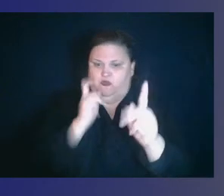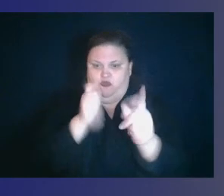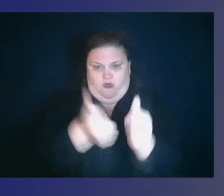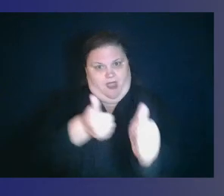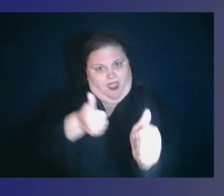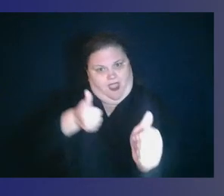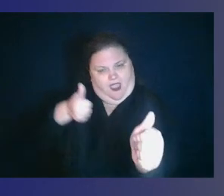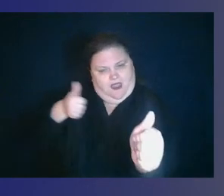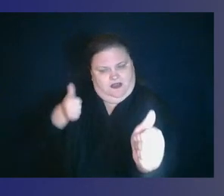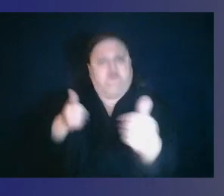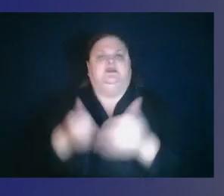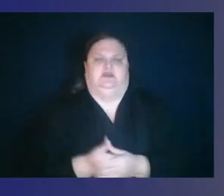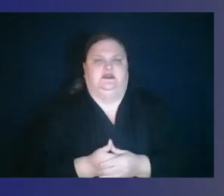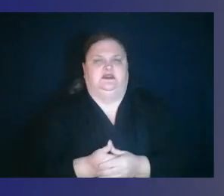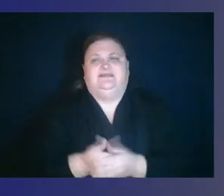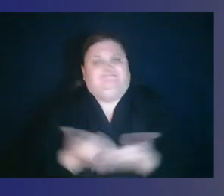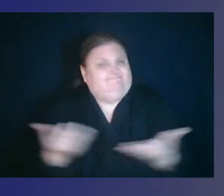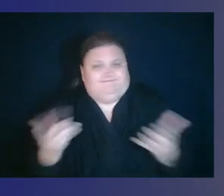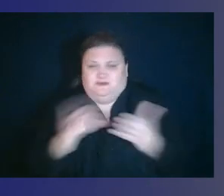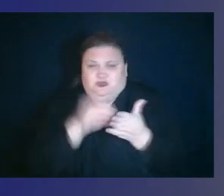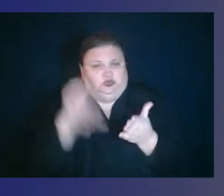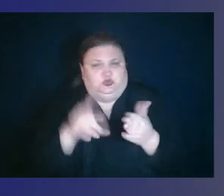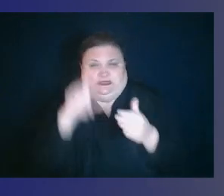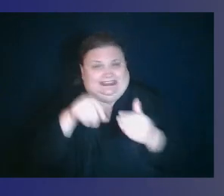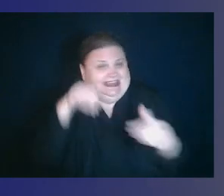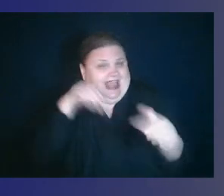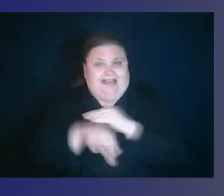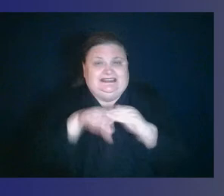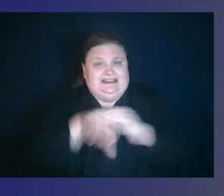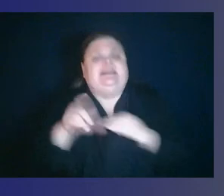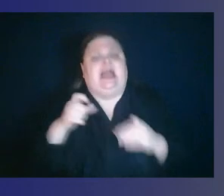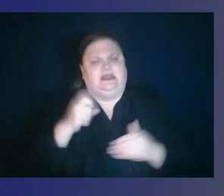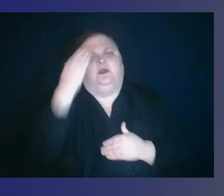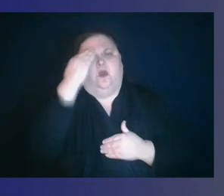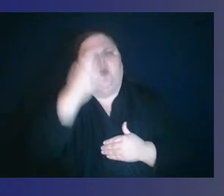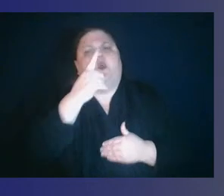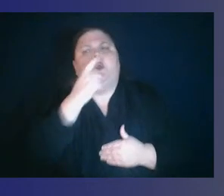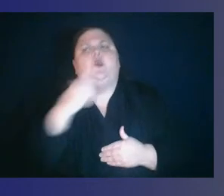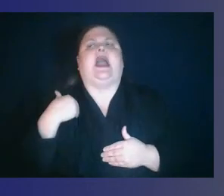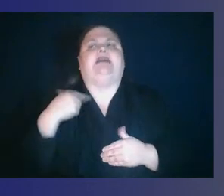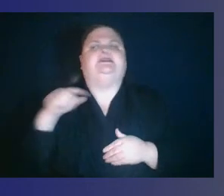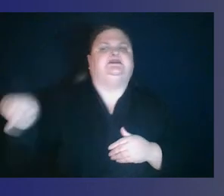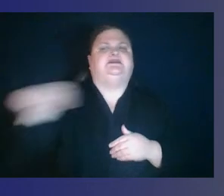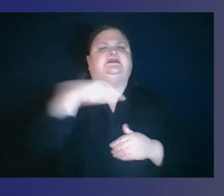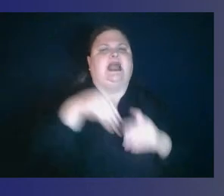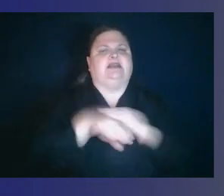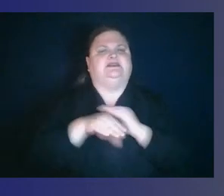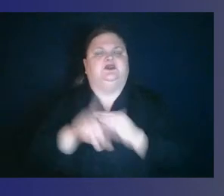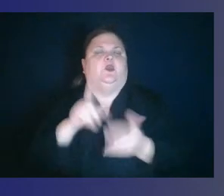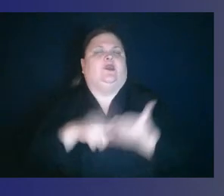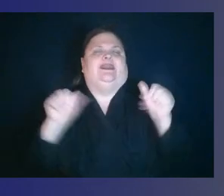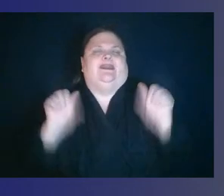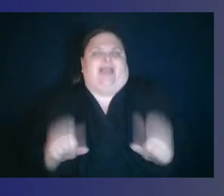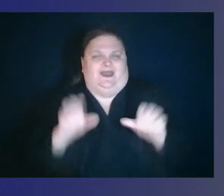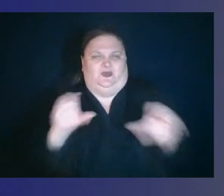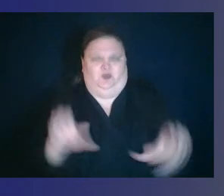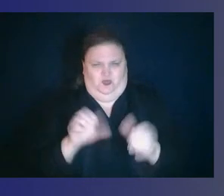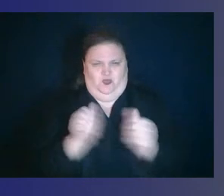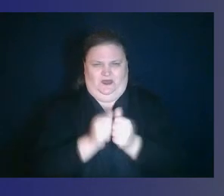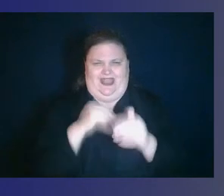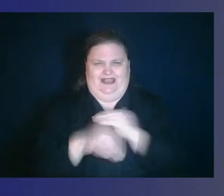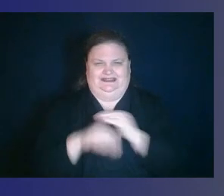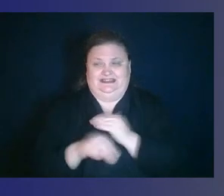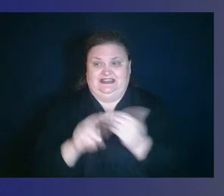Meaning I know I need to know who has access and what they're able to do with that access, because just having access doesn't also